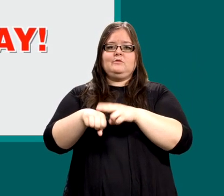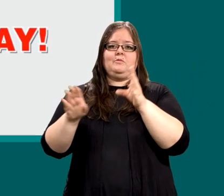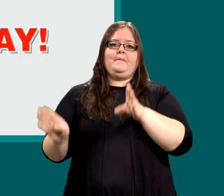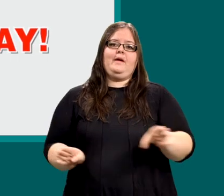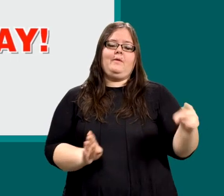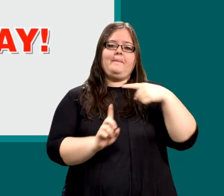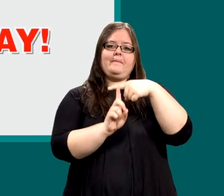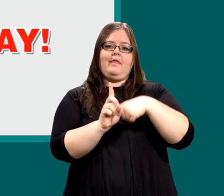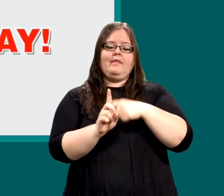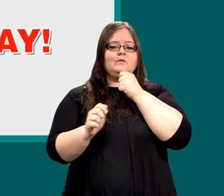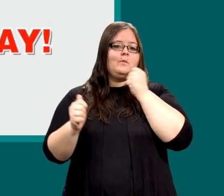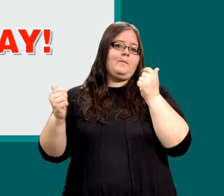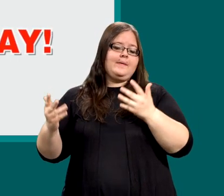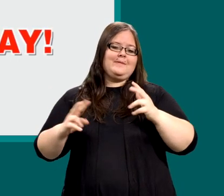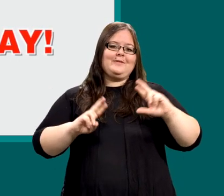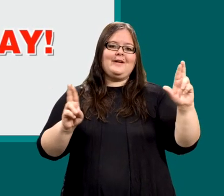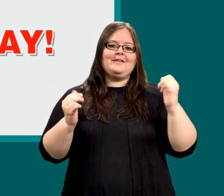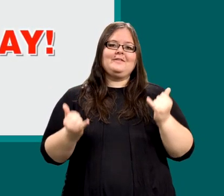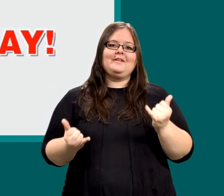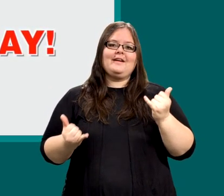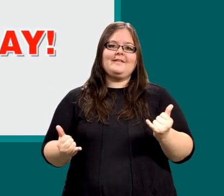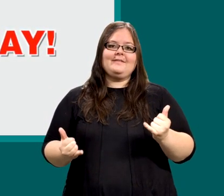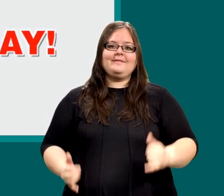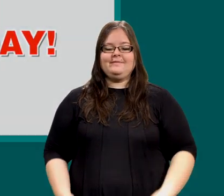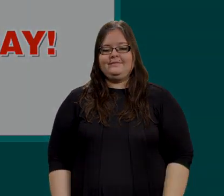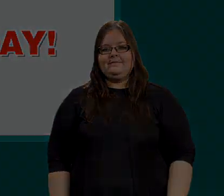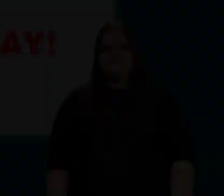is National Preparedness Month. Don't wait. Be ready today.